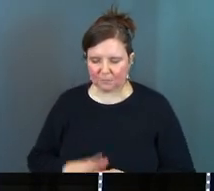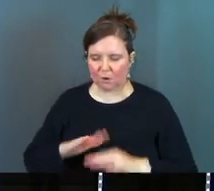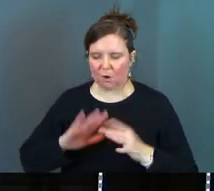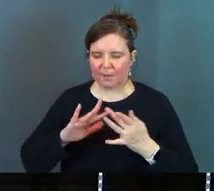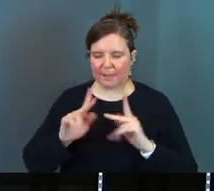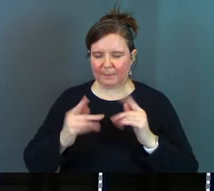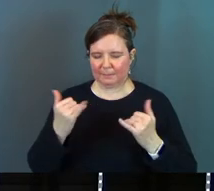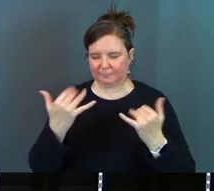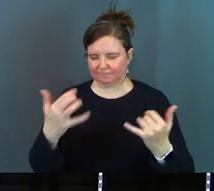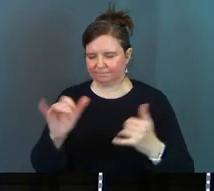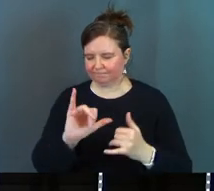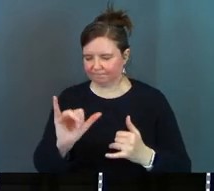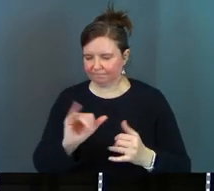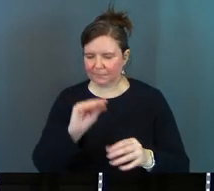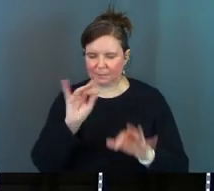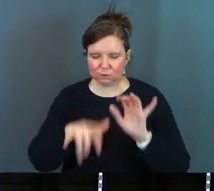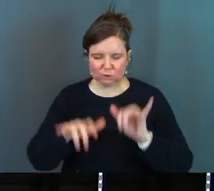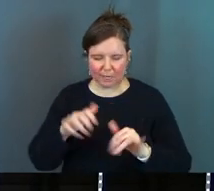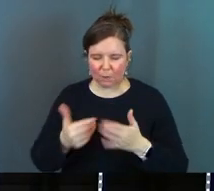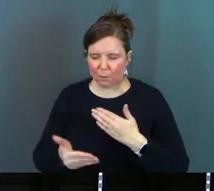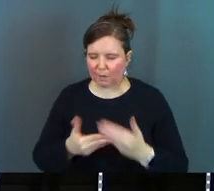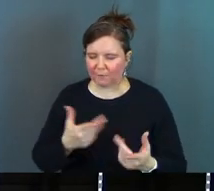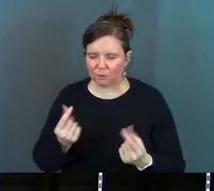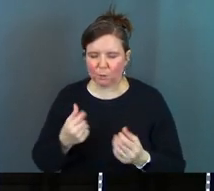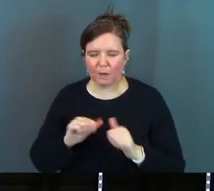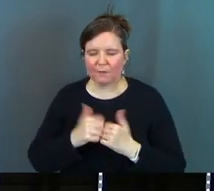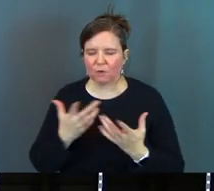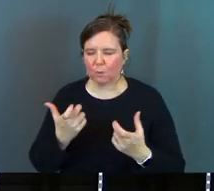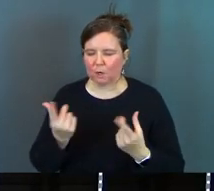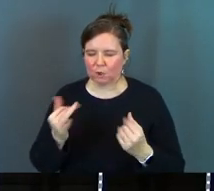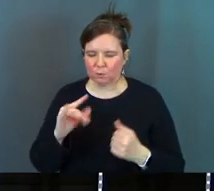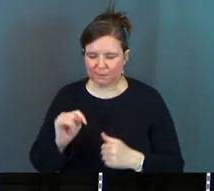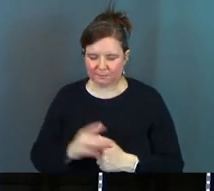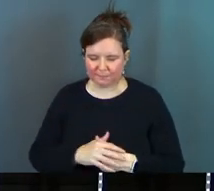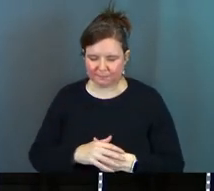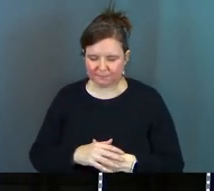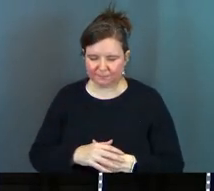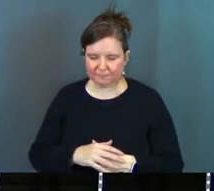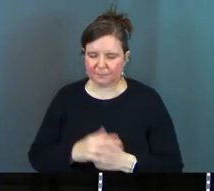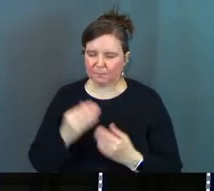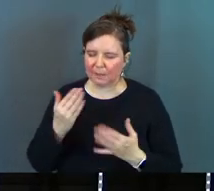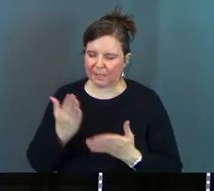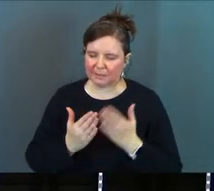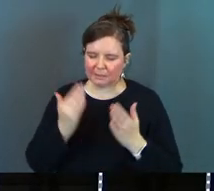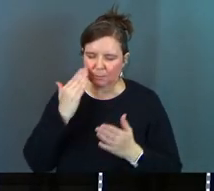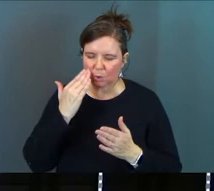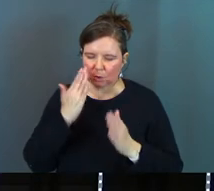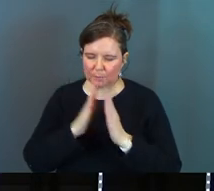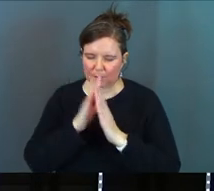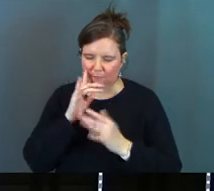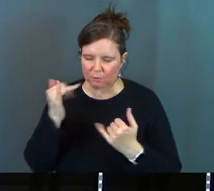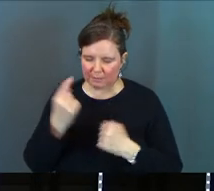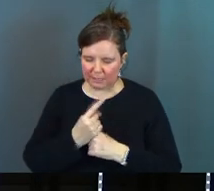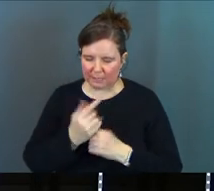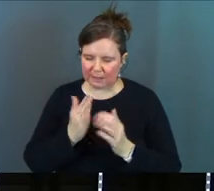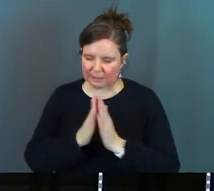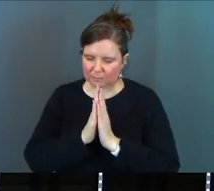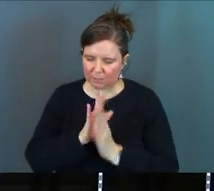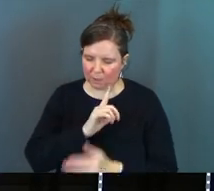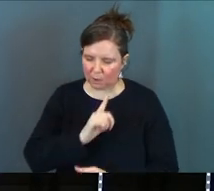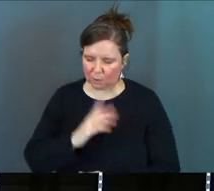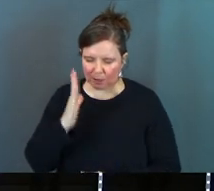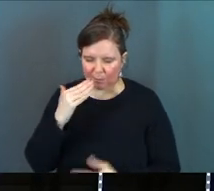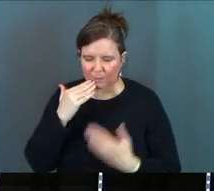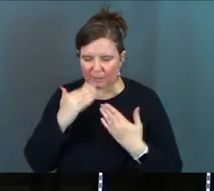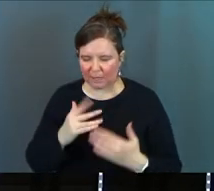online guys you guys put something in the chat or whatever you do it however you want to do it but let somebody know you're being prayed for today let's pray Lord